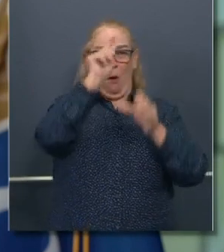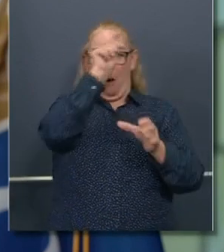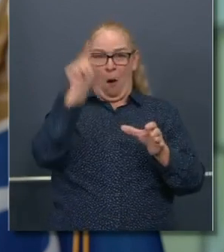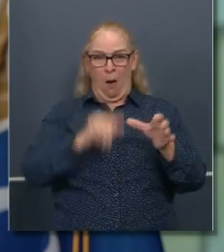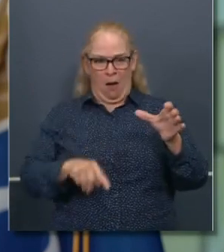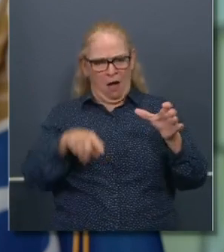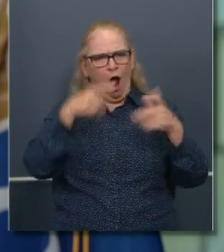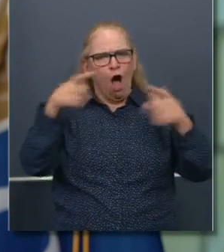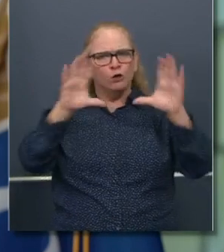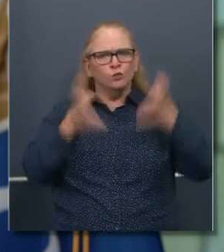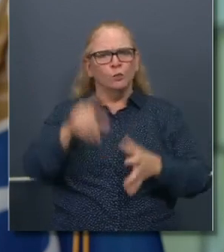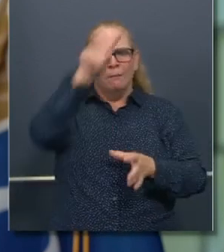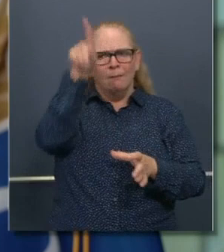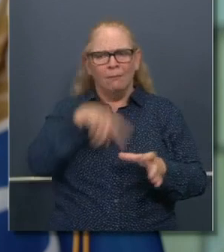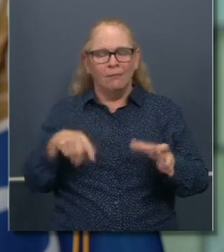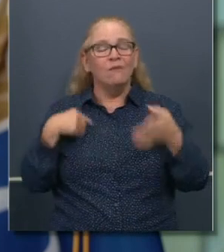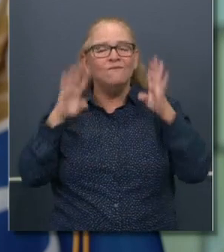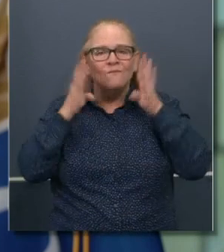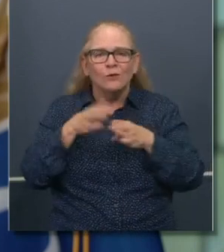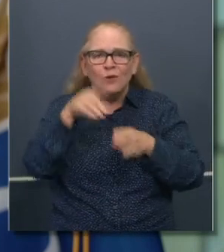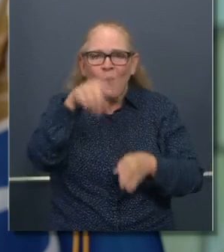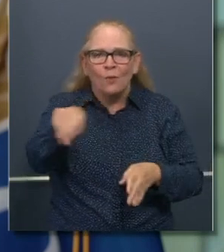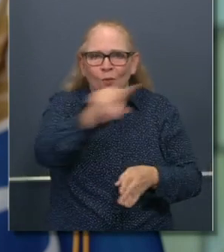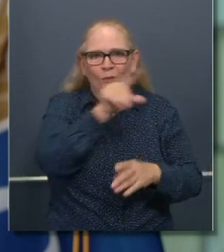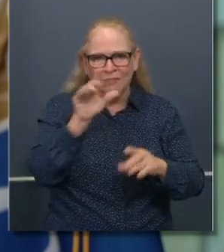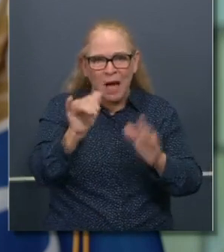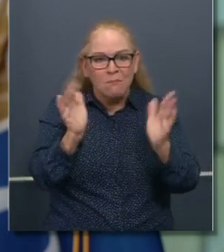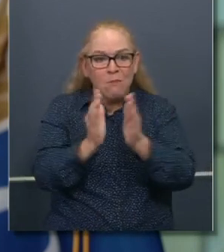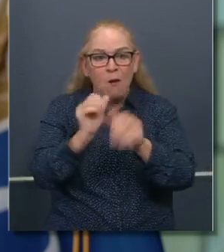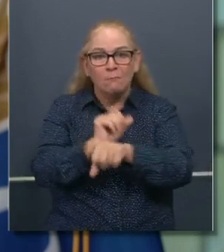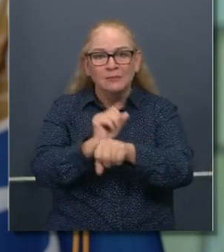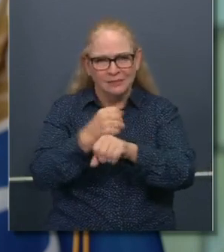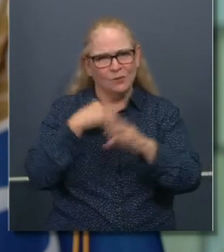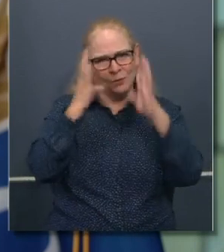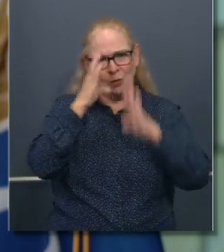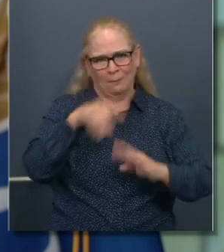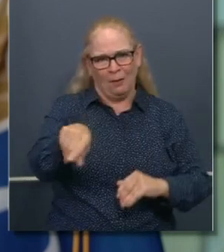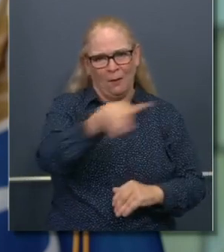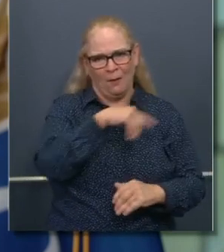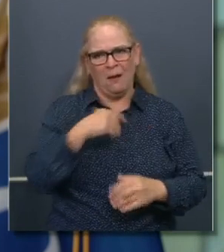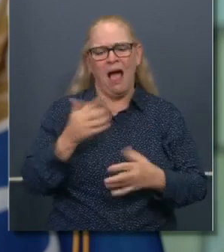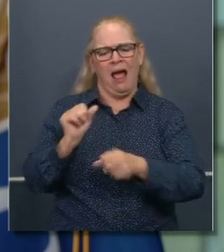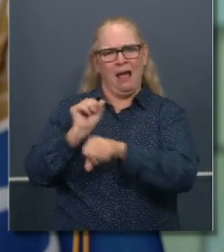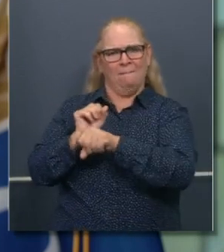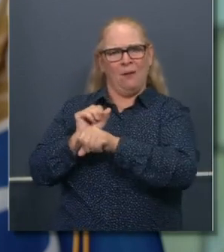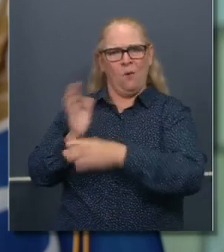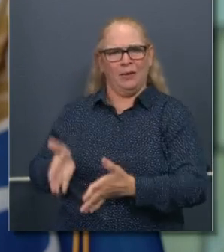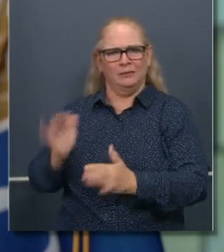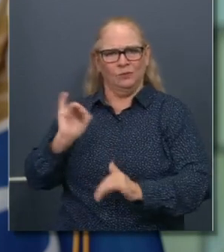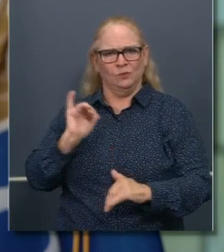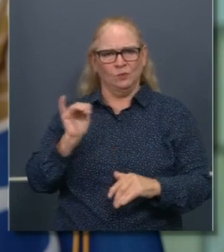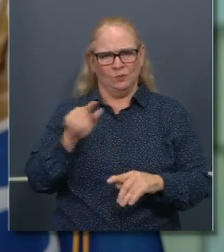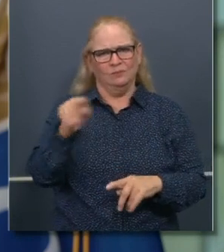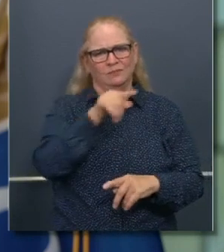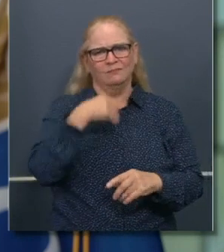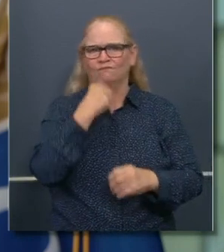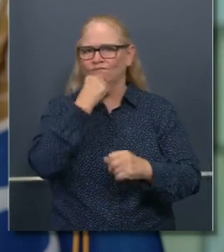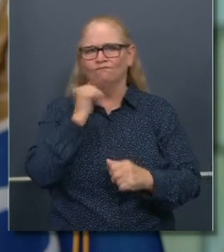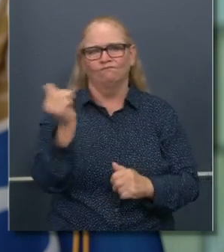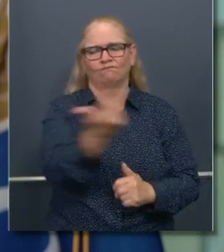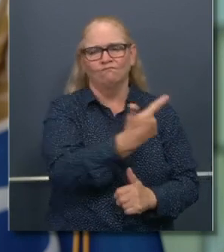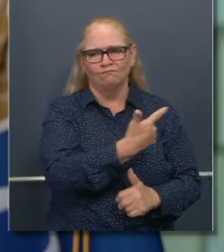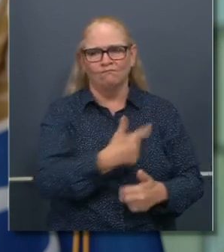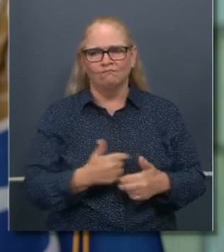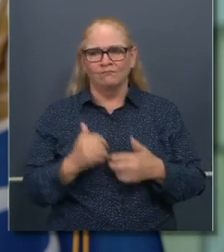today, I want to talk more broadly to the workforce, and I want to talk more broadly to the economy here, the